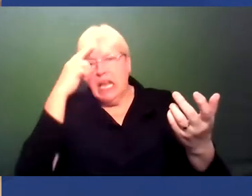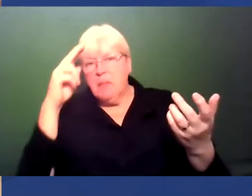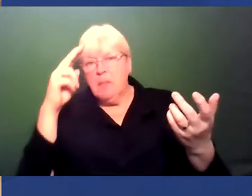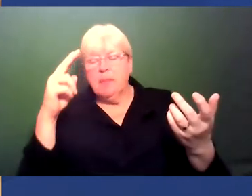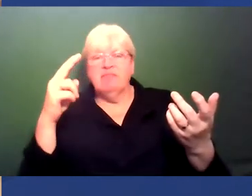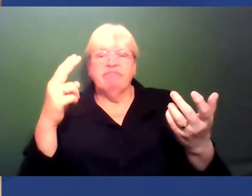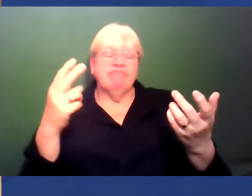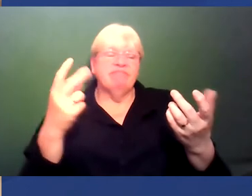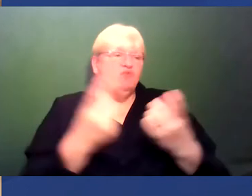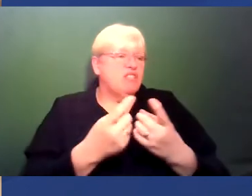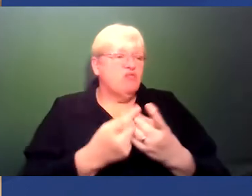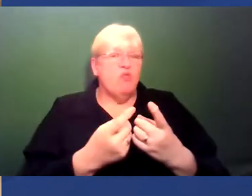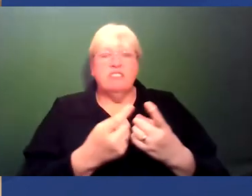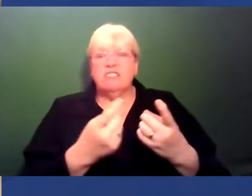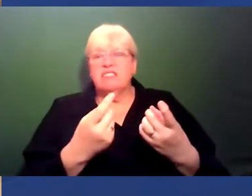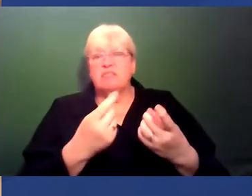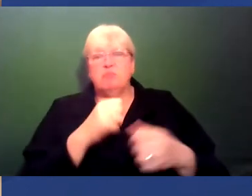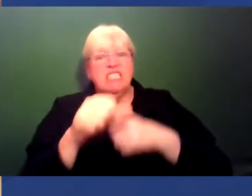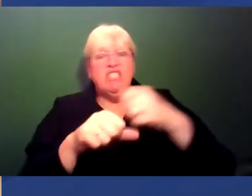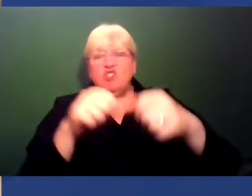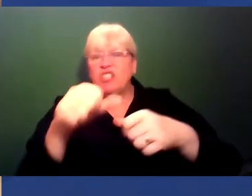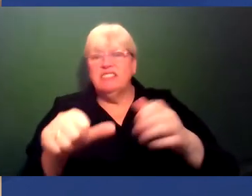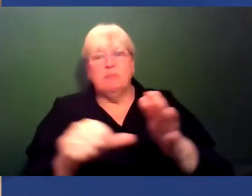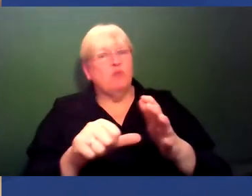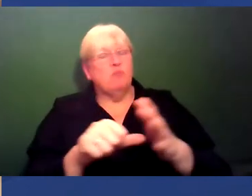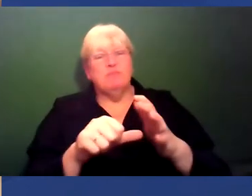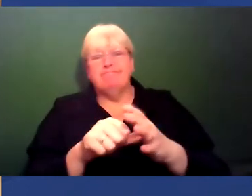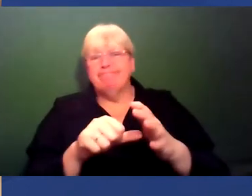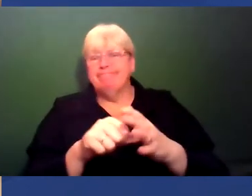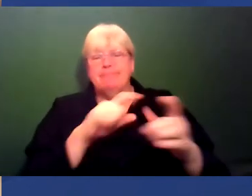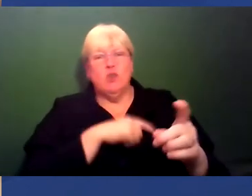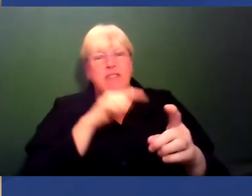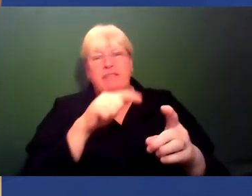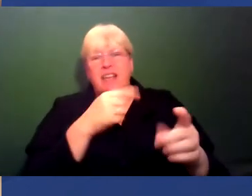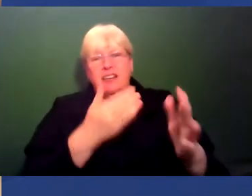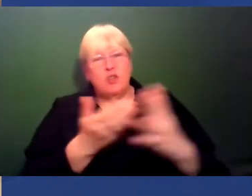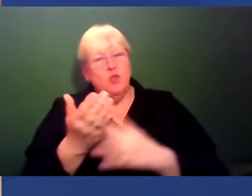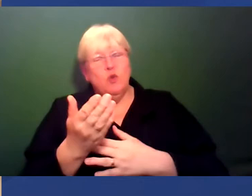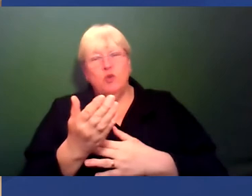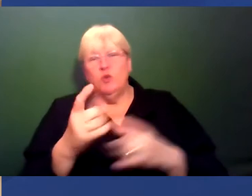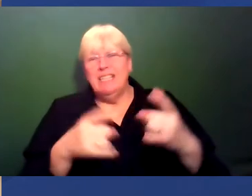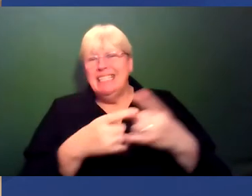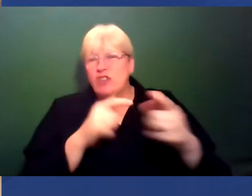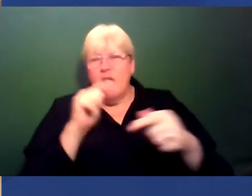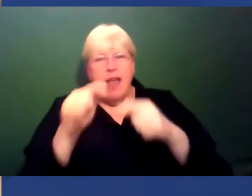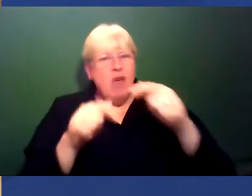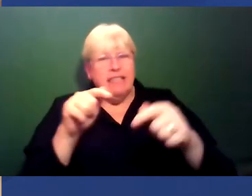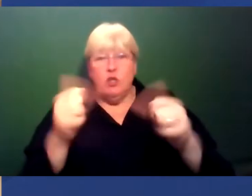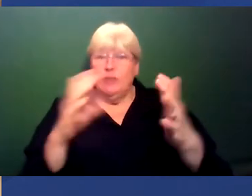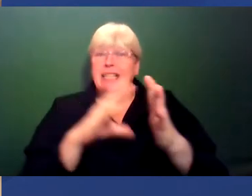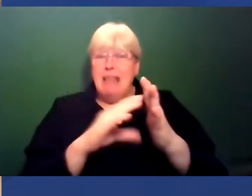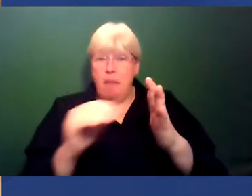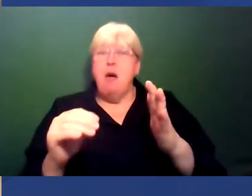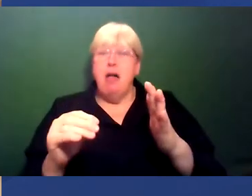procedures are problematic for these respects. It goes all the way through to sexual harassment is a very good example of this,